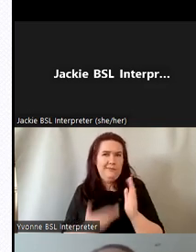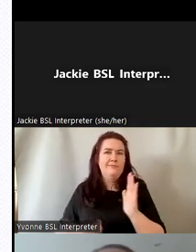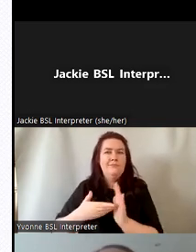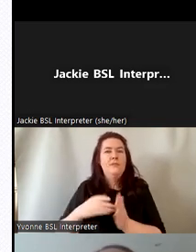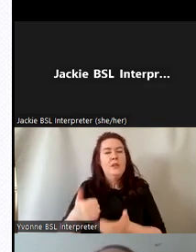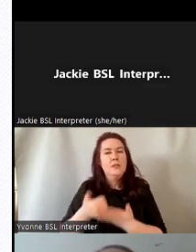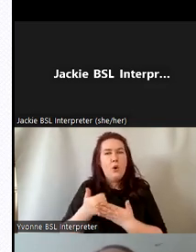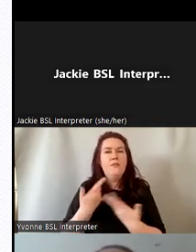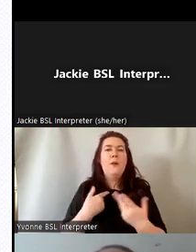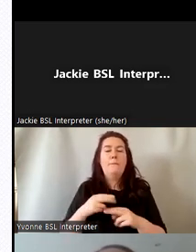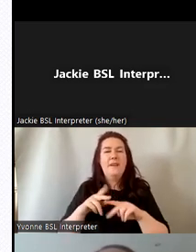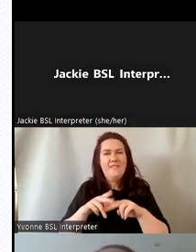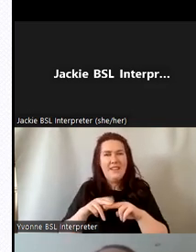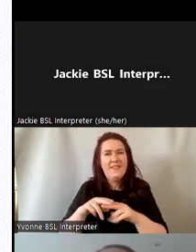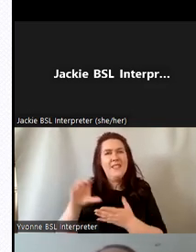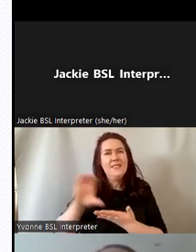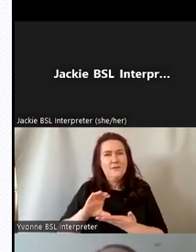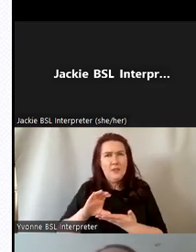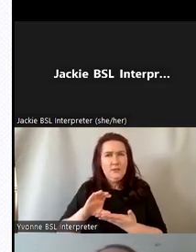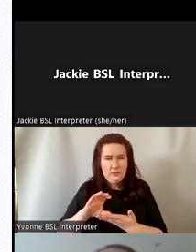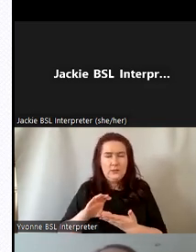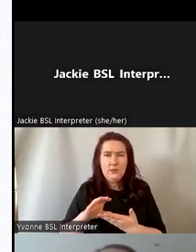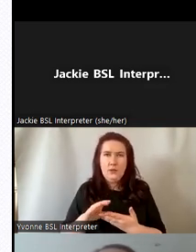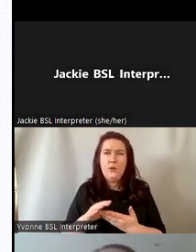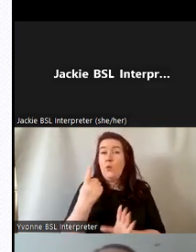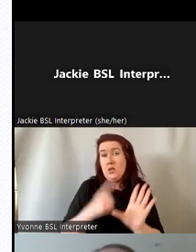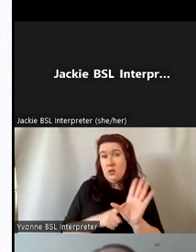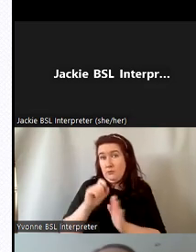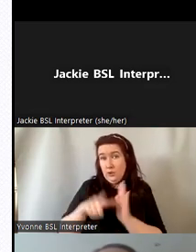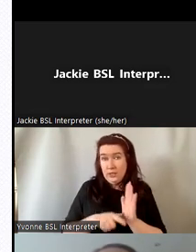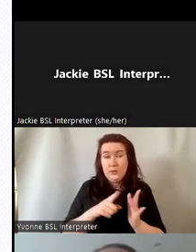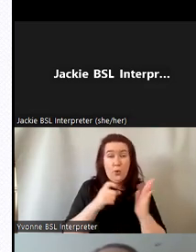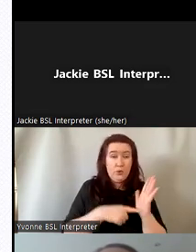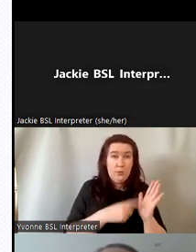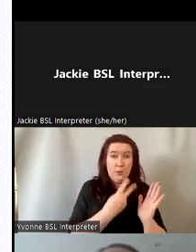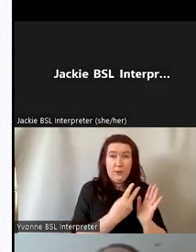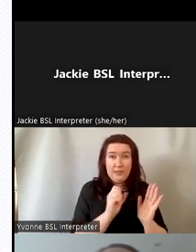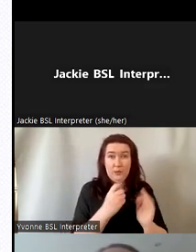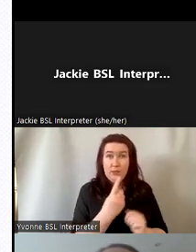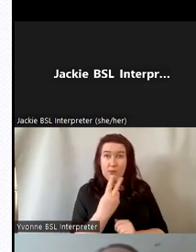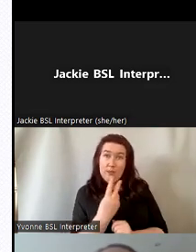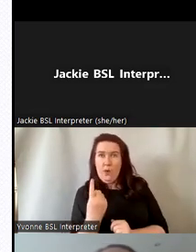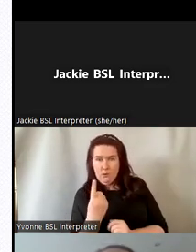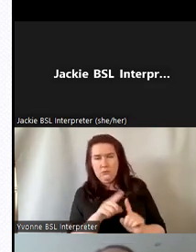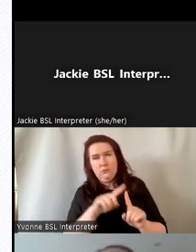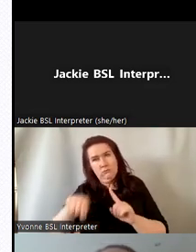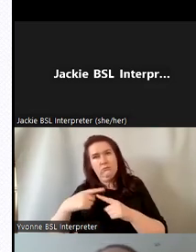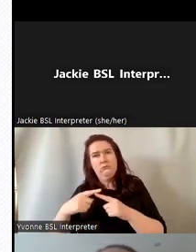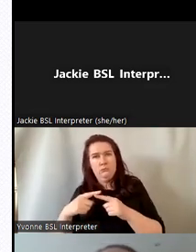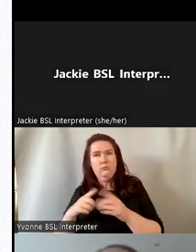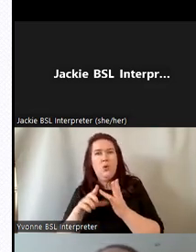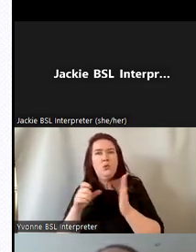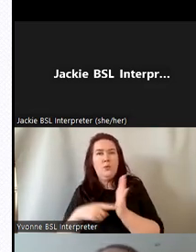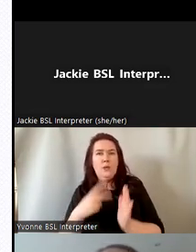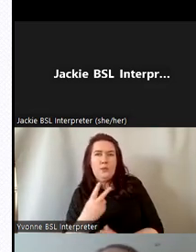fund to run for a year from october 2021 to 2022 and and although